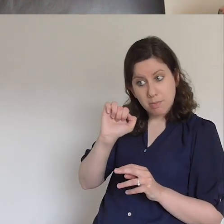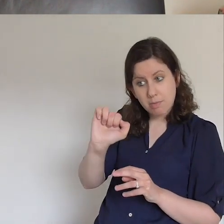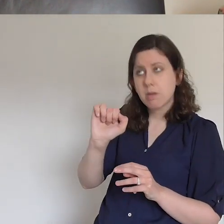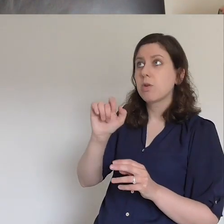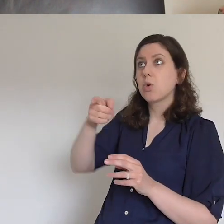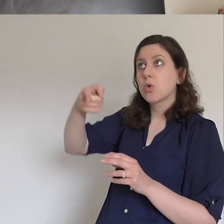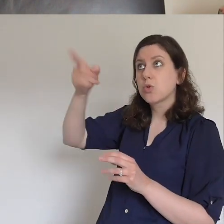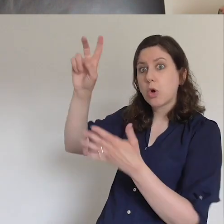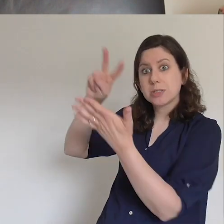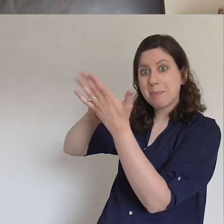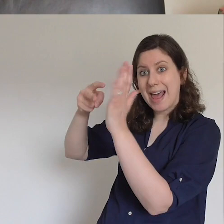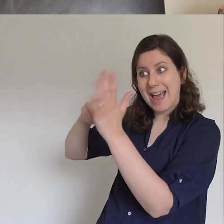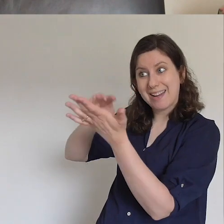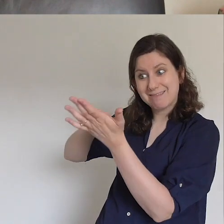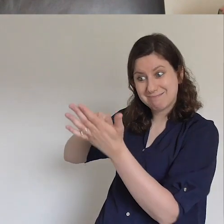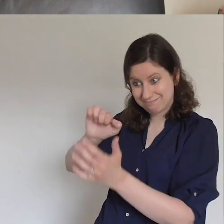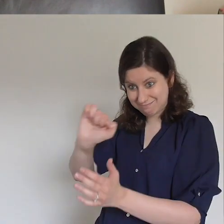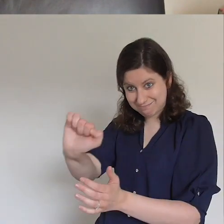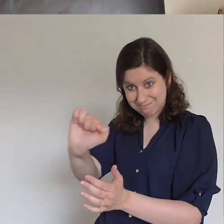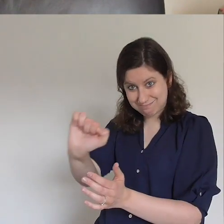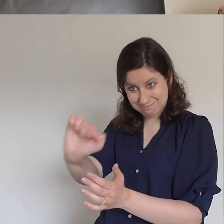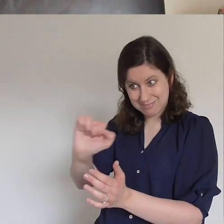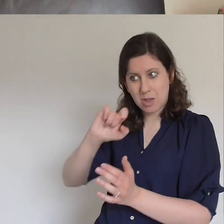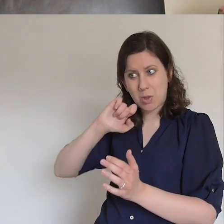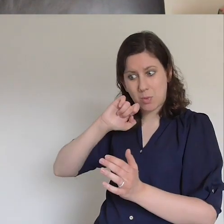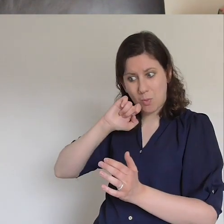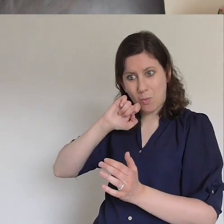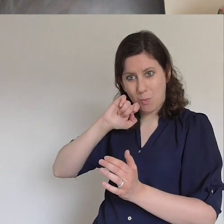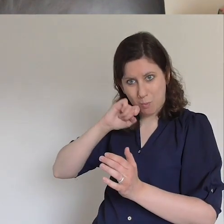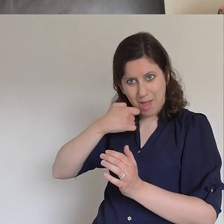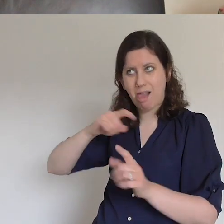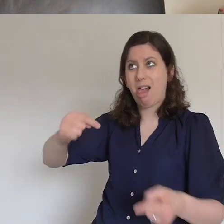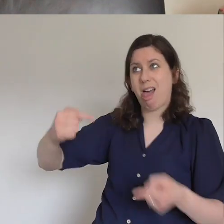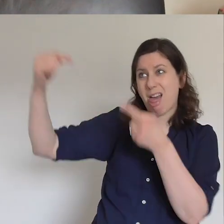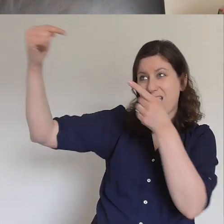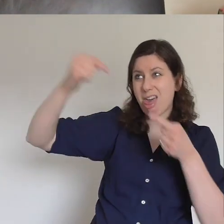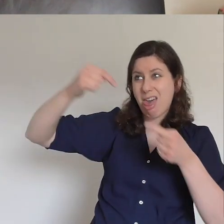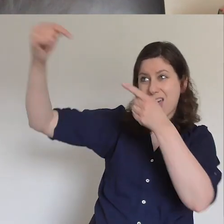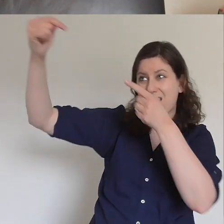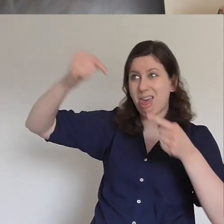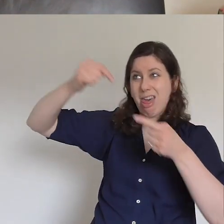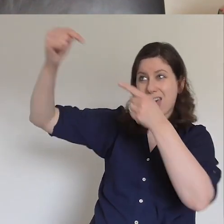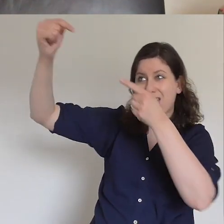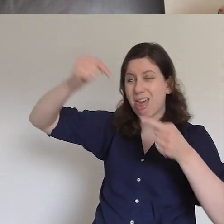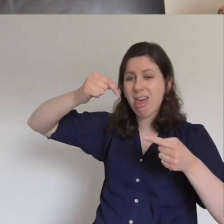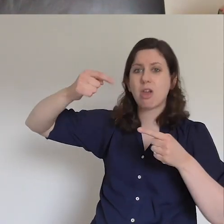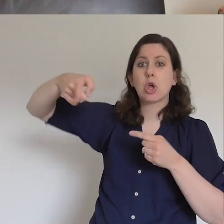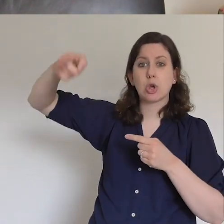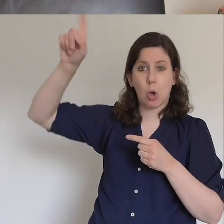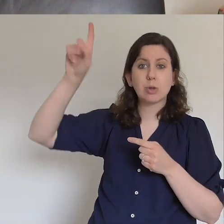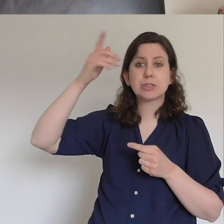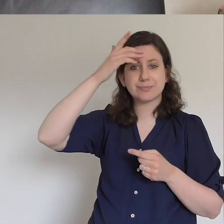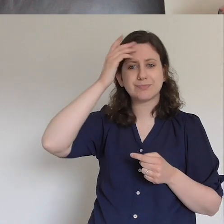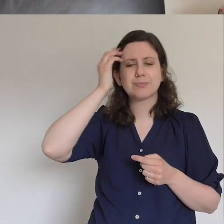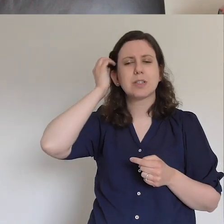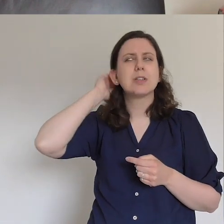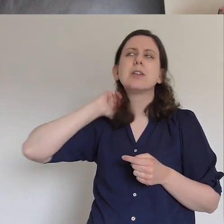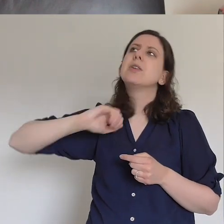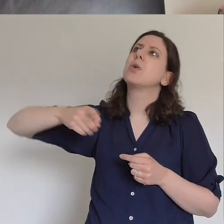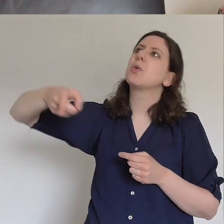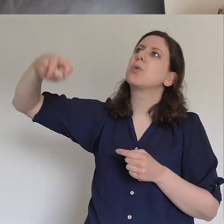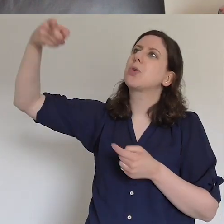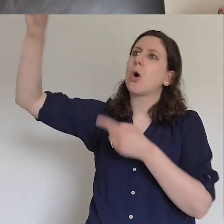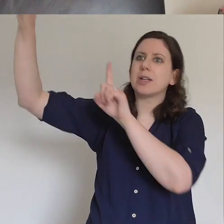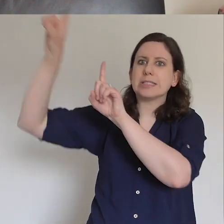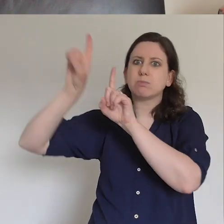men. You will only find yourselves fighting against God and God is on our side and I think what he wants us to realise